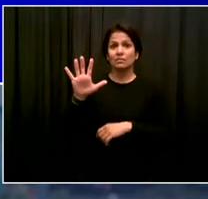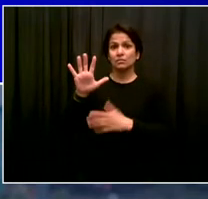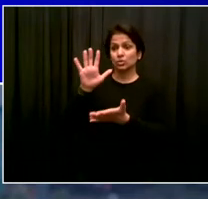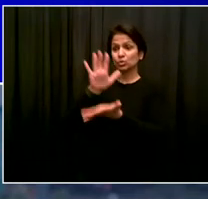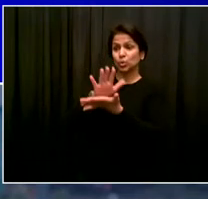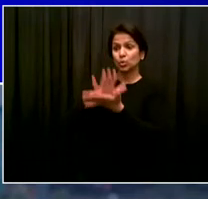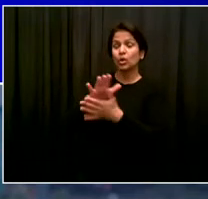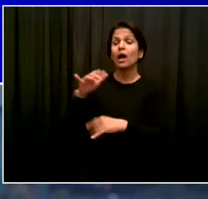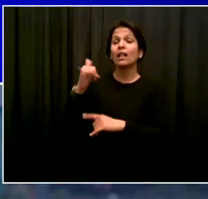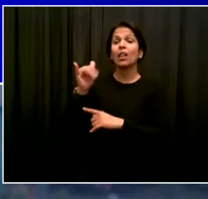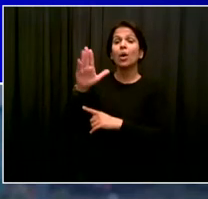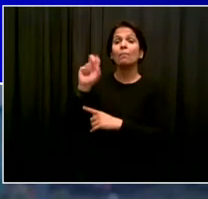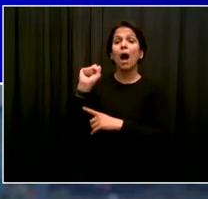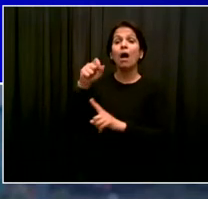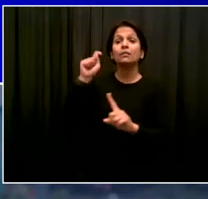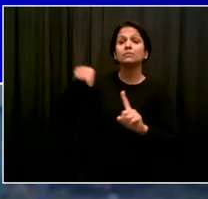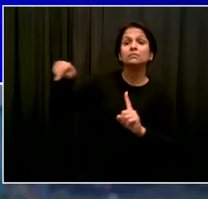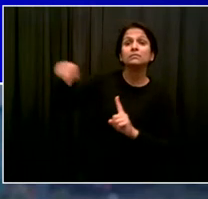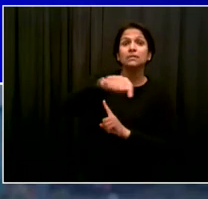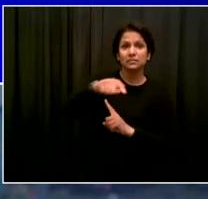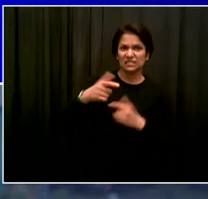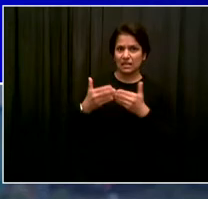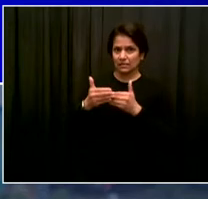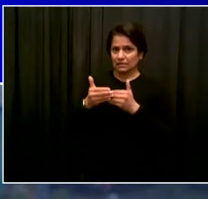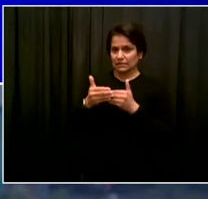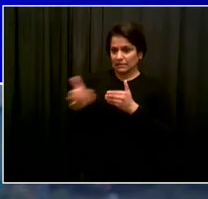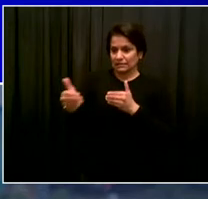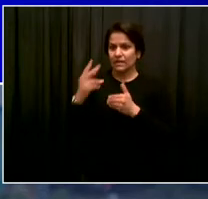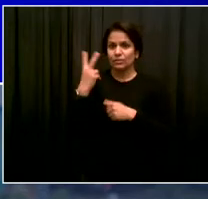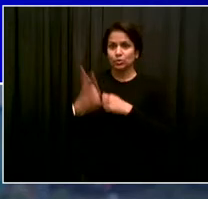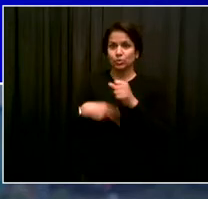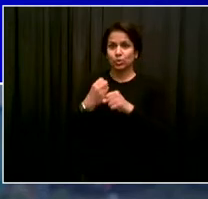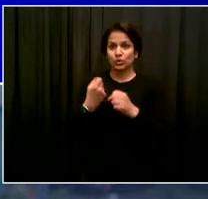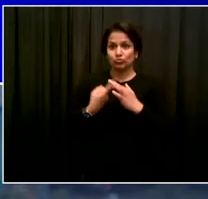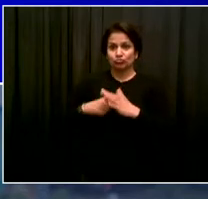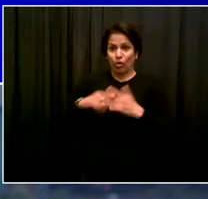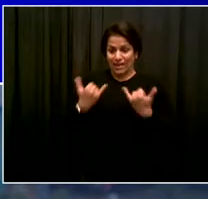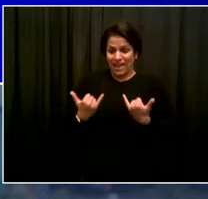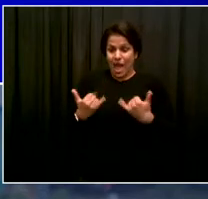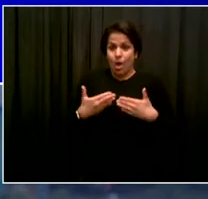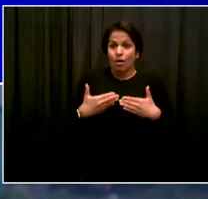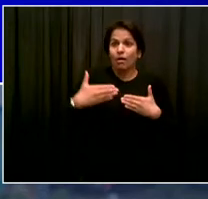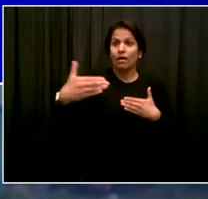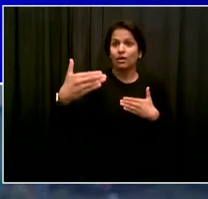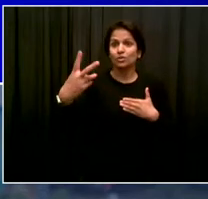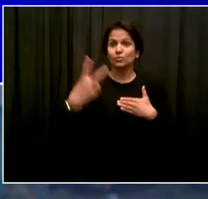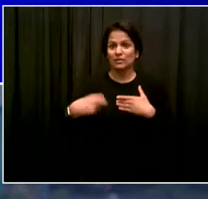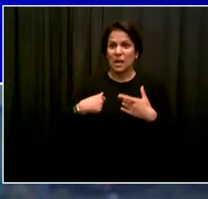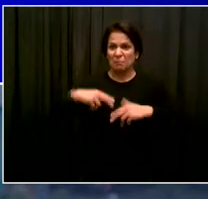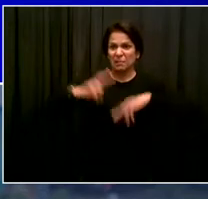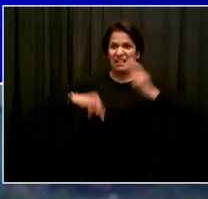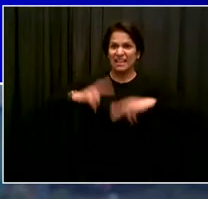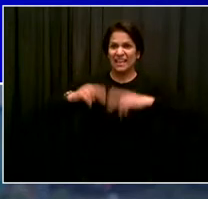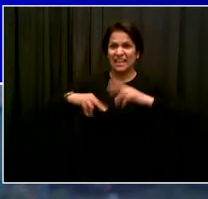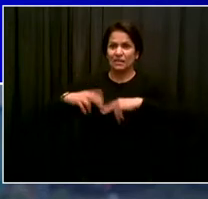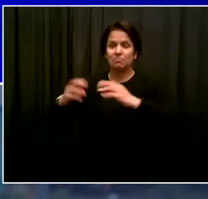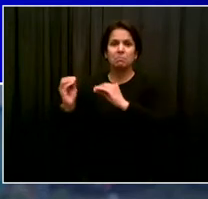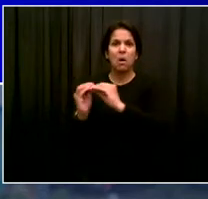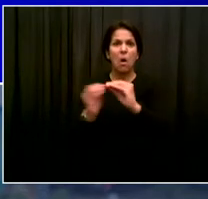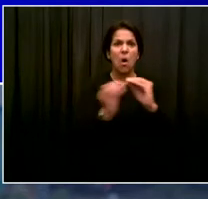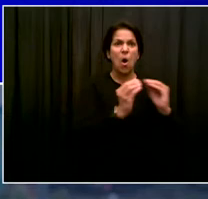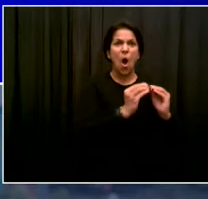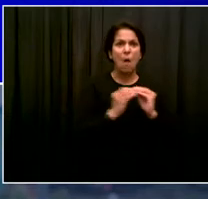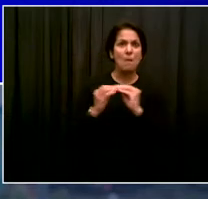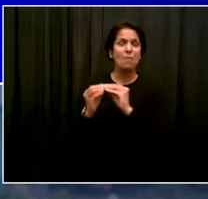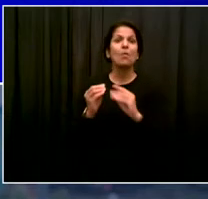their school buses will be electric by 2030 by the end of this decade. So I want to thank everyone at NYC bus for showing it